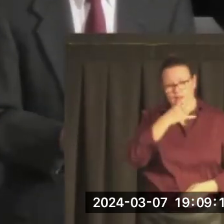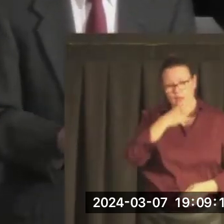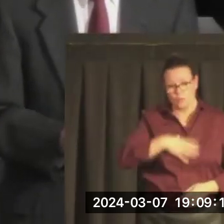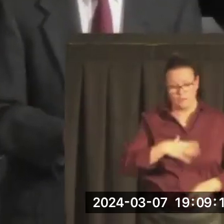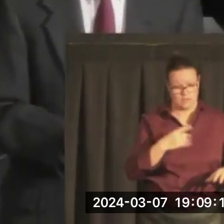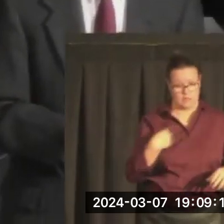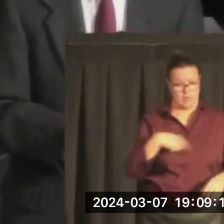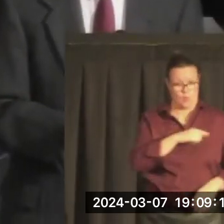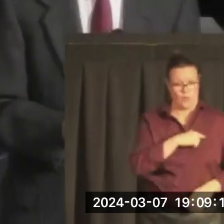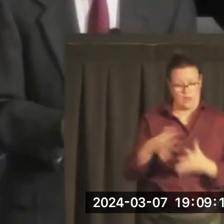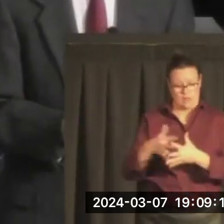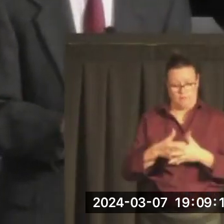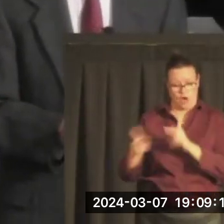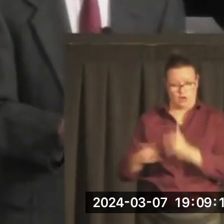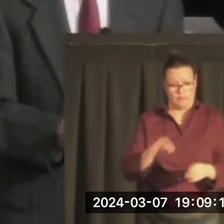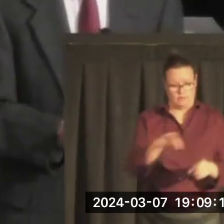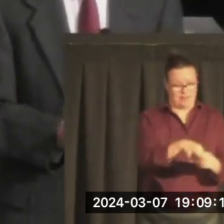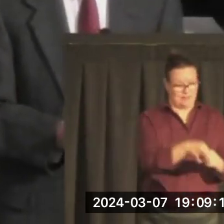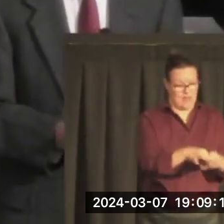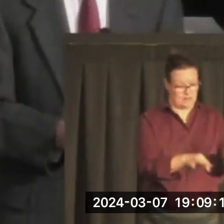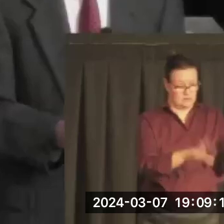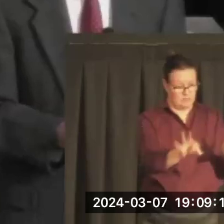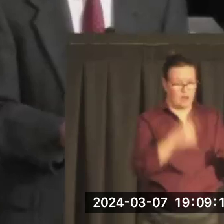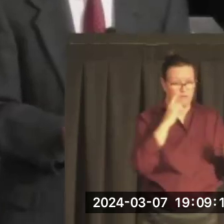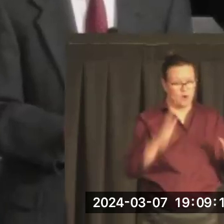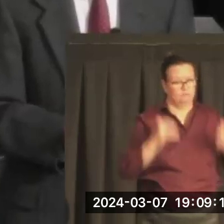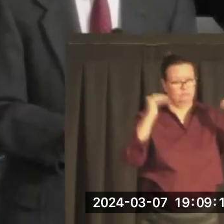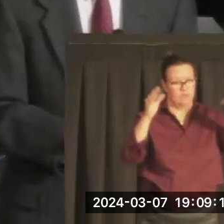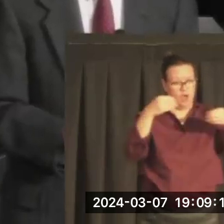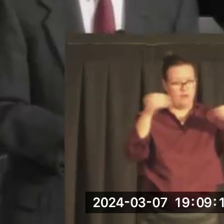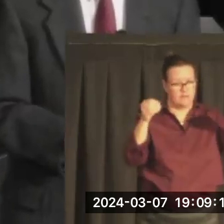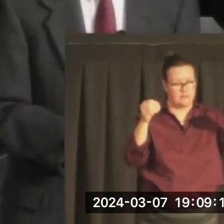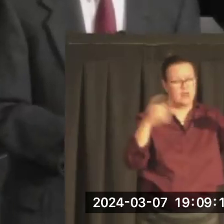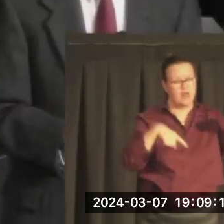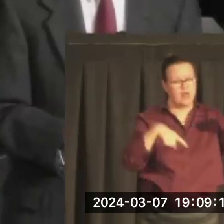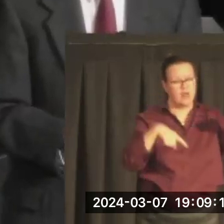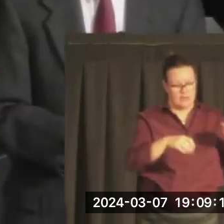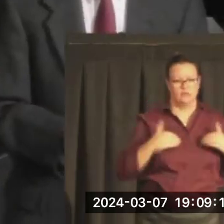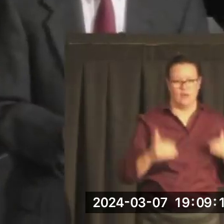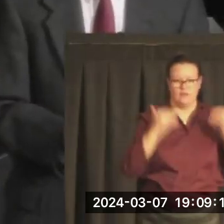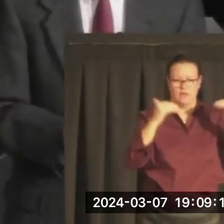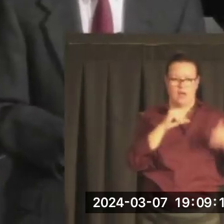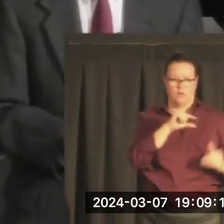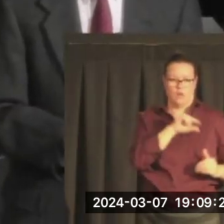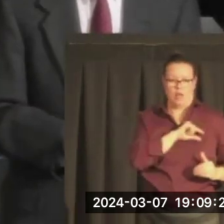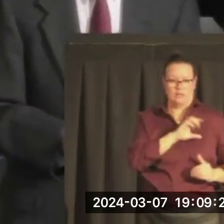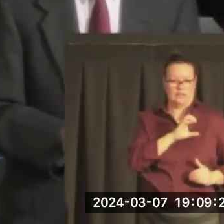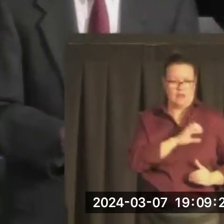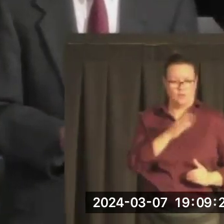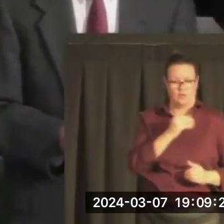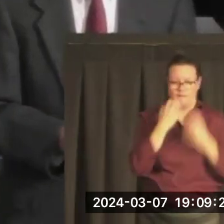hold high office need to represent high qualities of character and values.